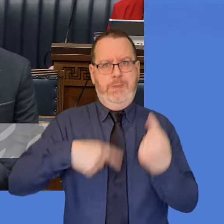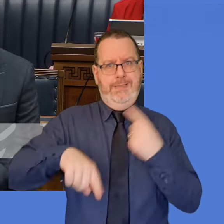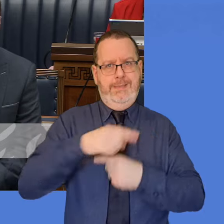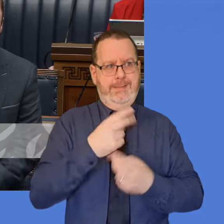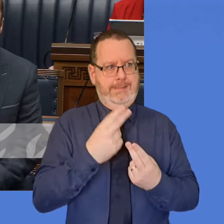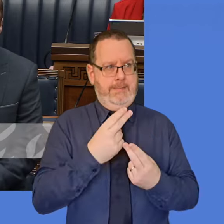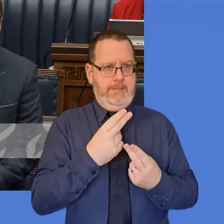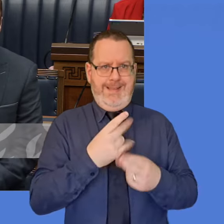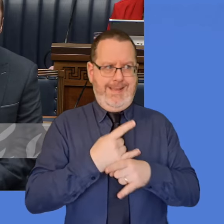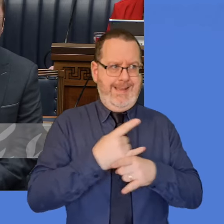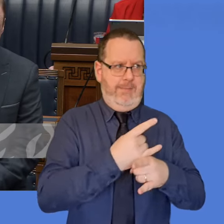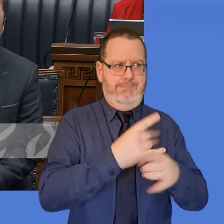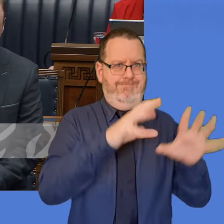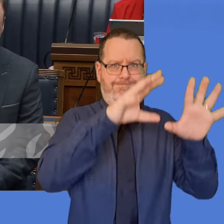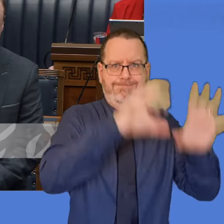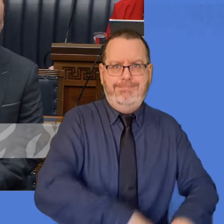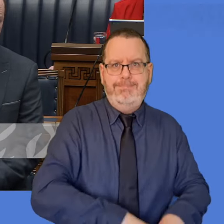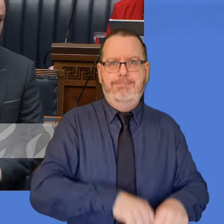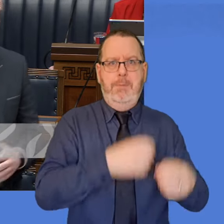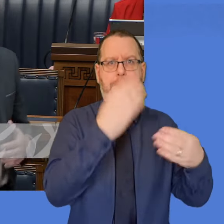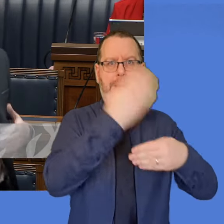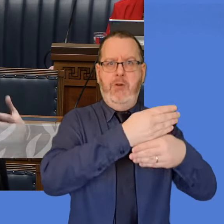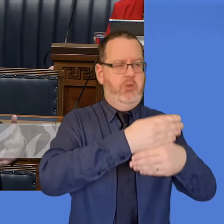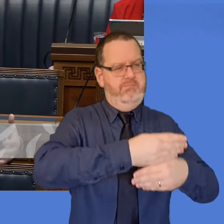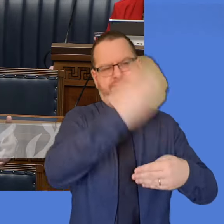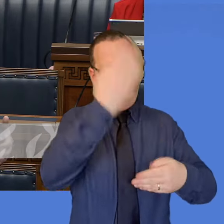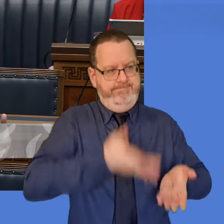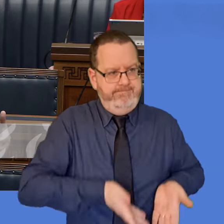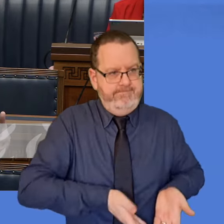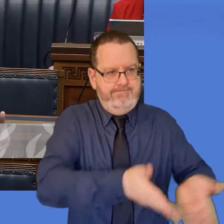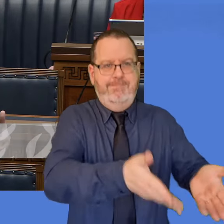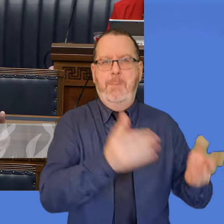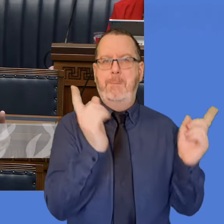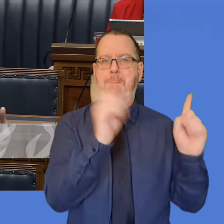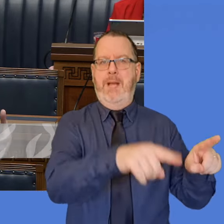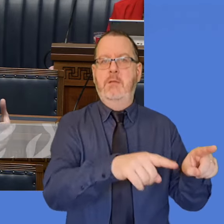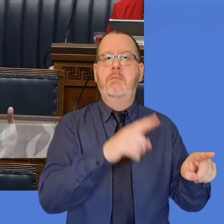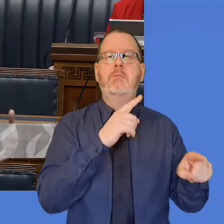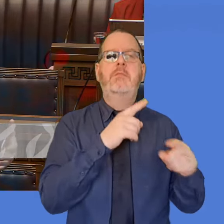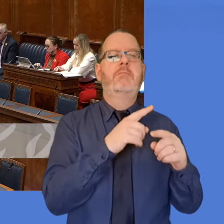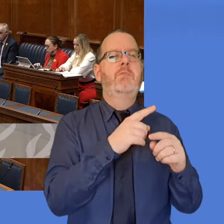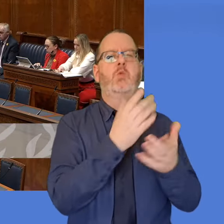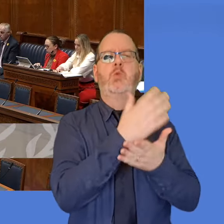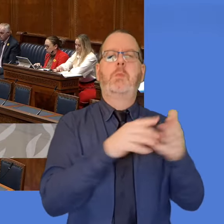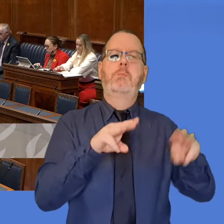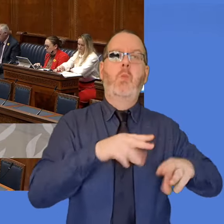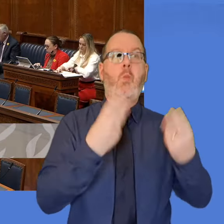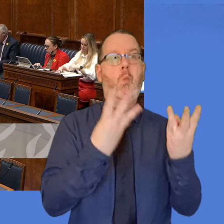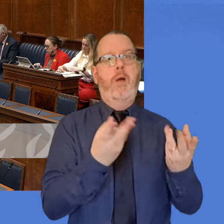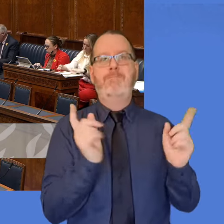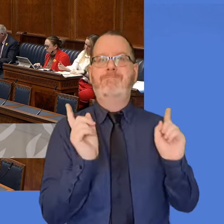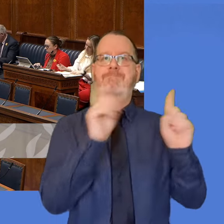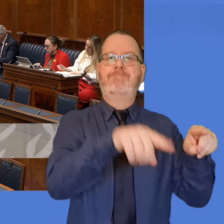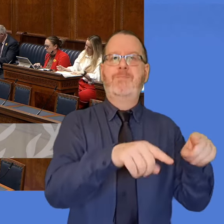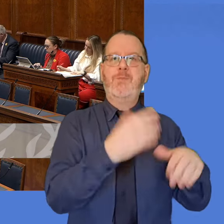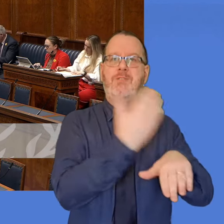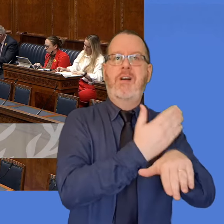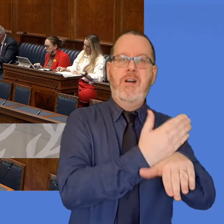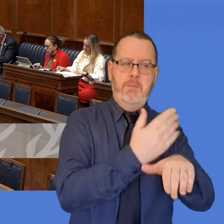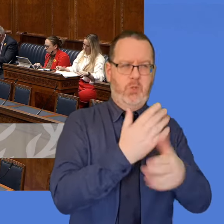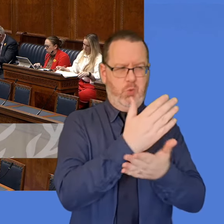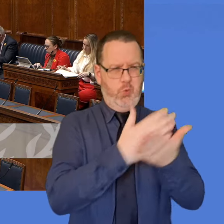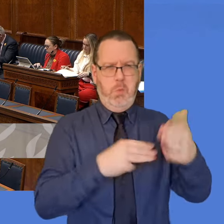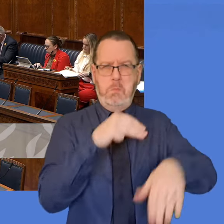The get people into employment. There are a number of barriers that people face as they try to enter the workplace and she has rightly